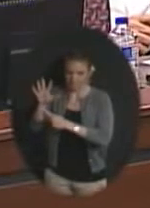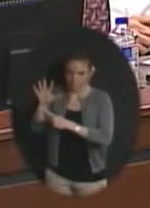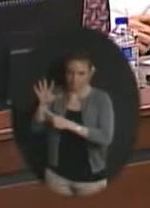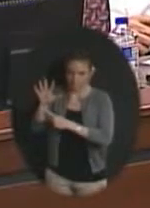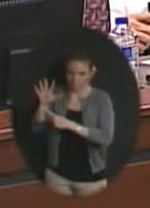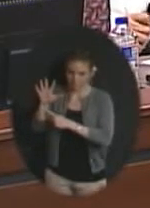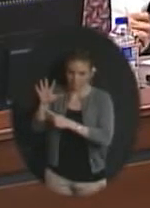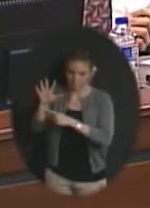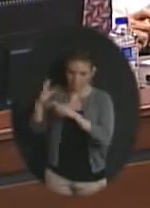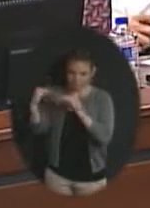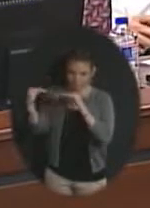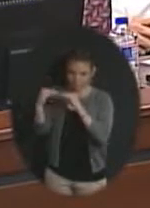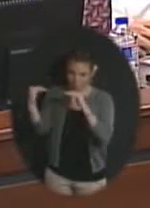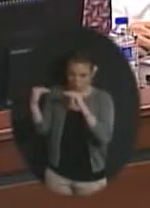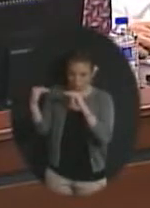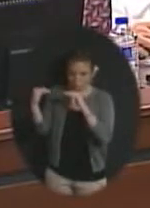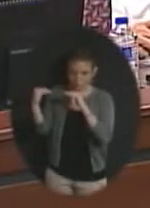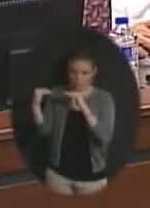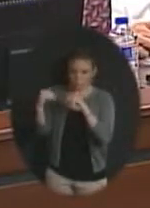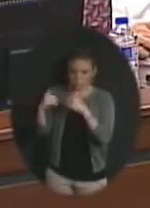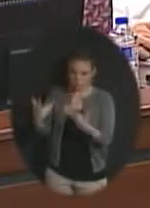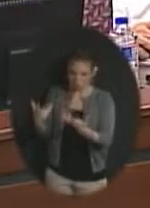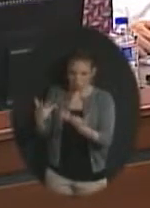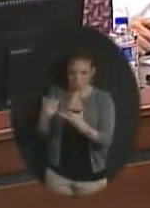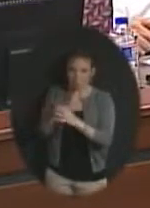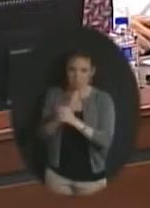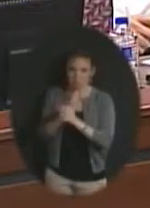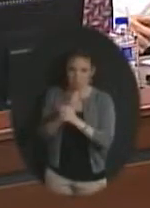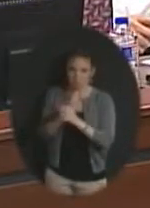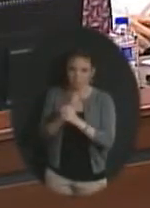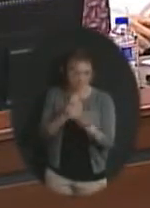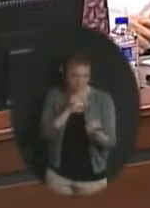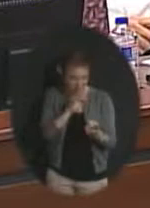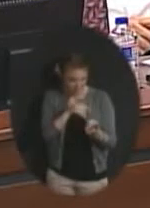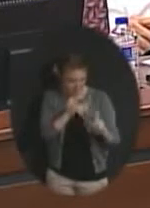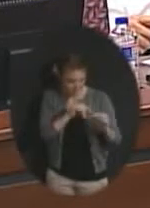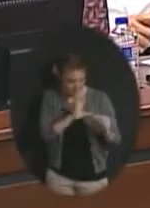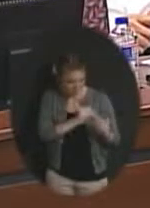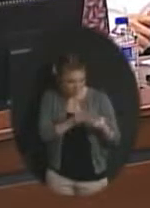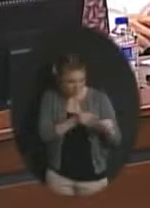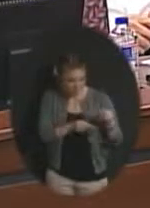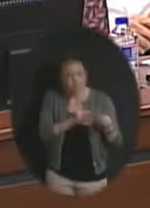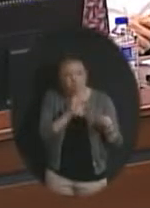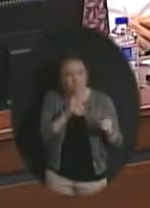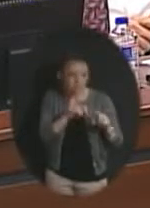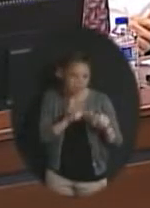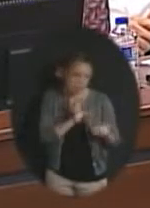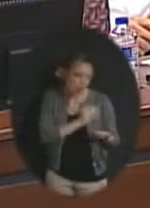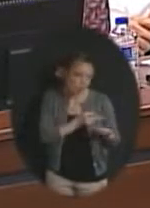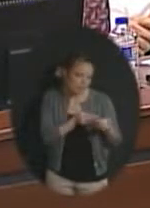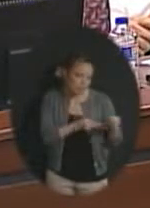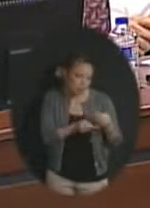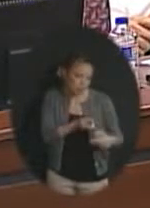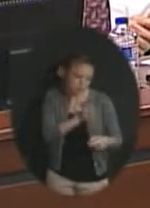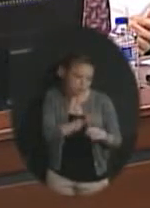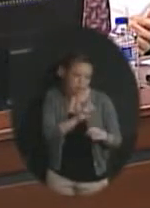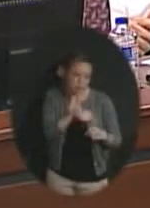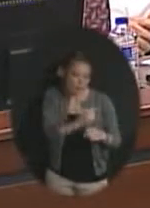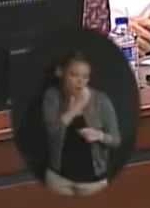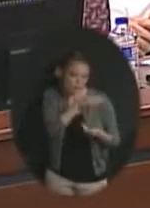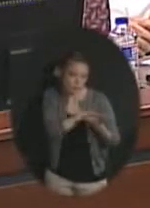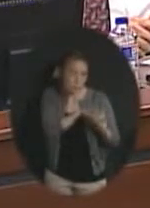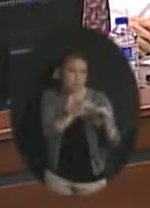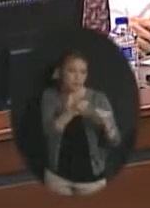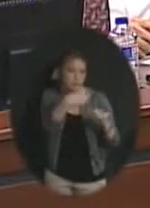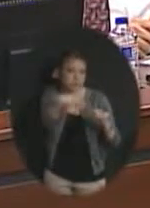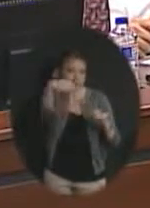but ultimately it comes down to district the size of our budget really is what is that okay basically there's only one district that pays more